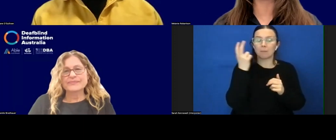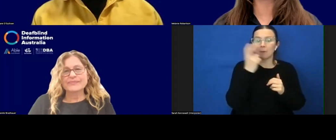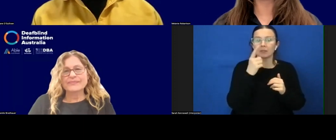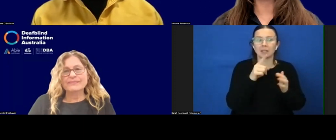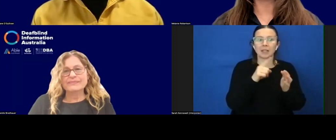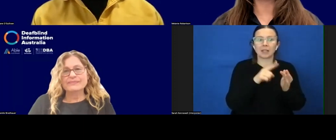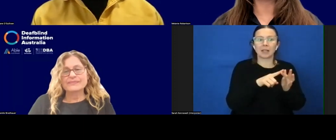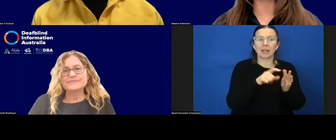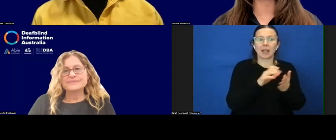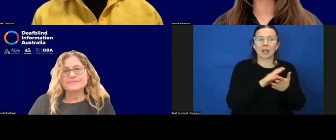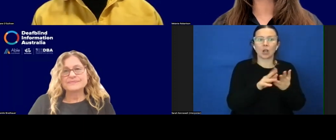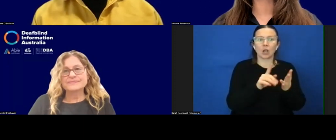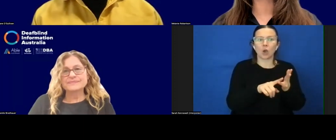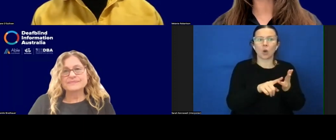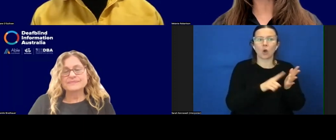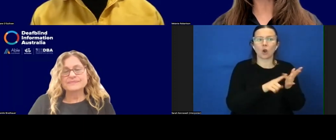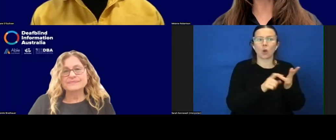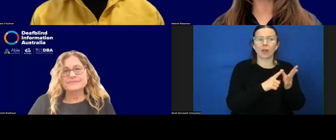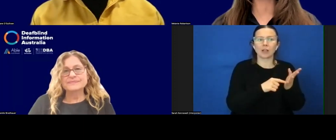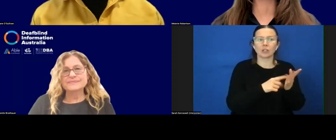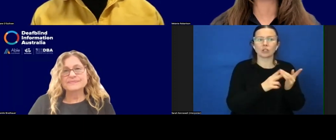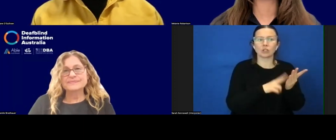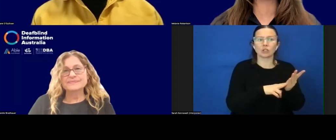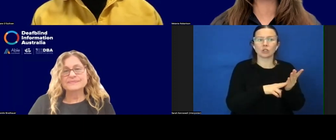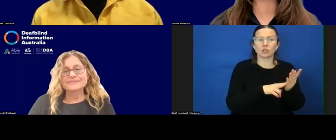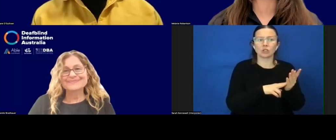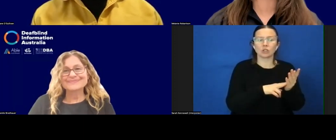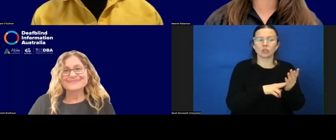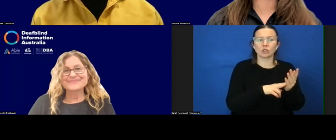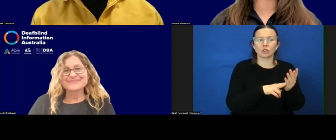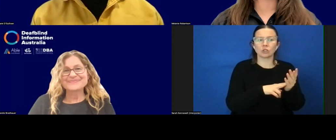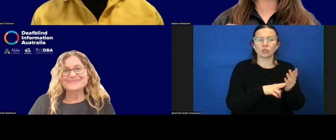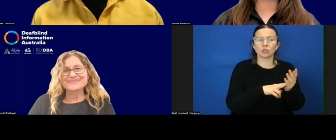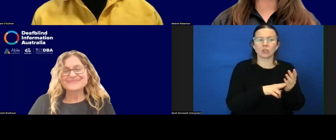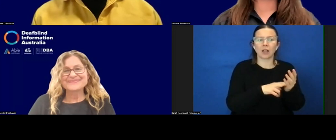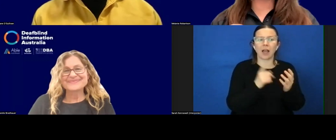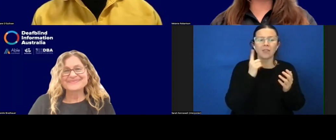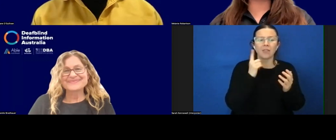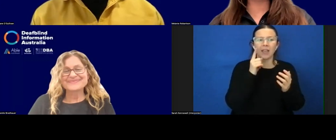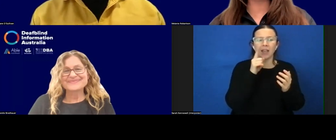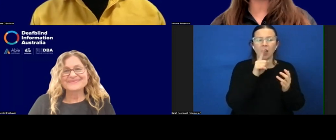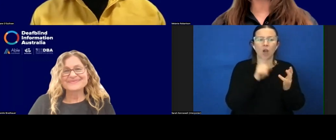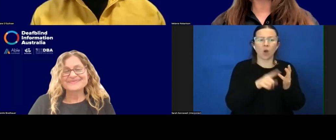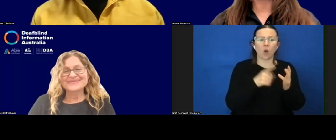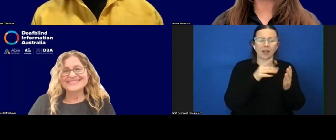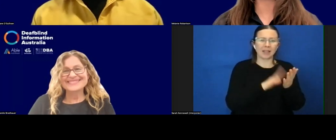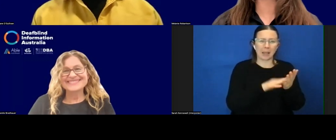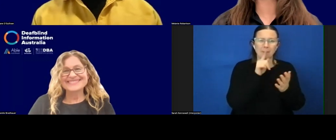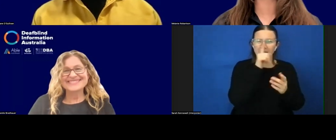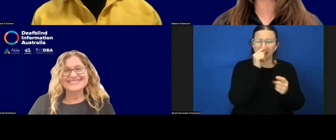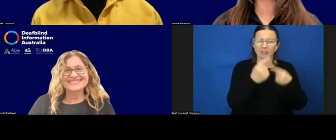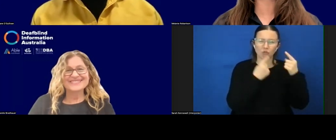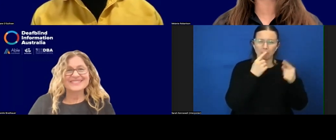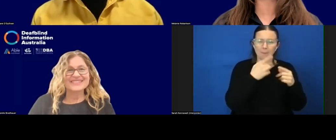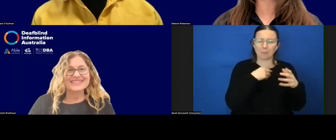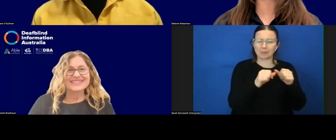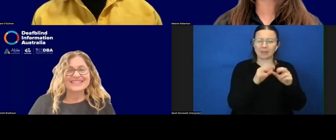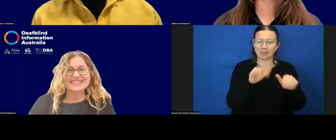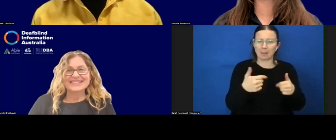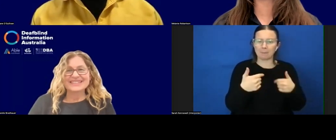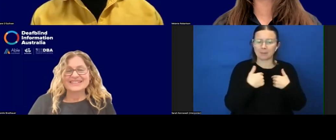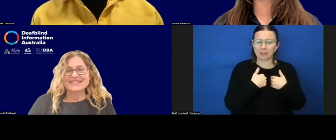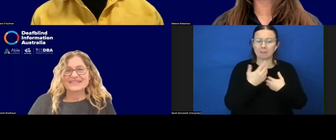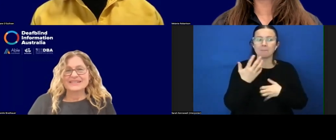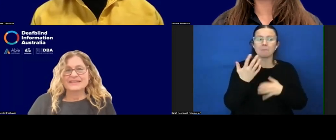being, I think I'll get the O and M's to describe that more accurately. So they